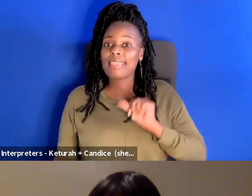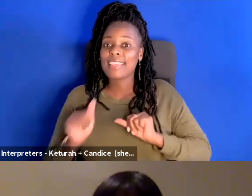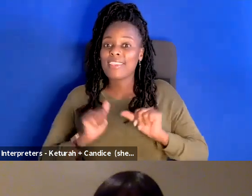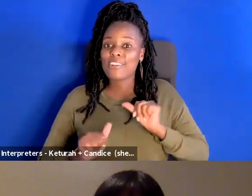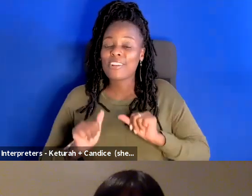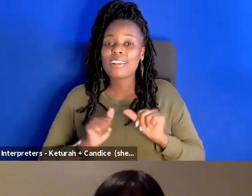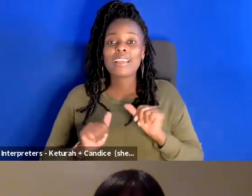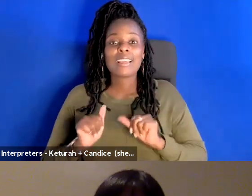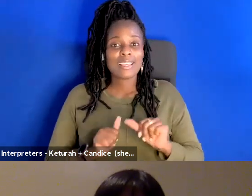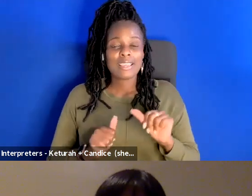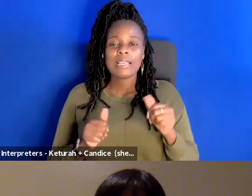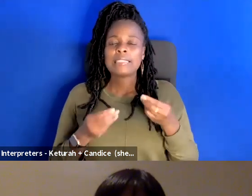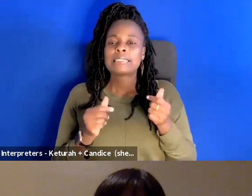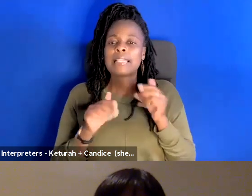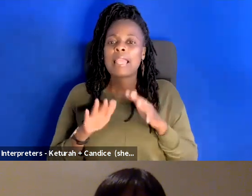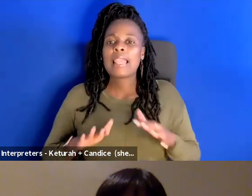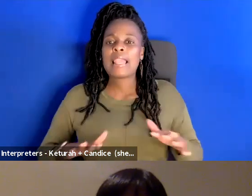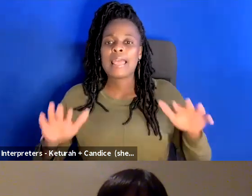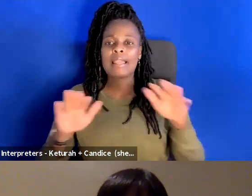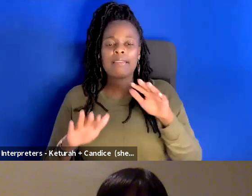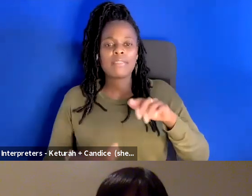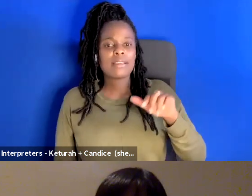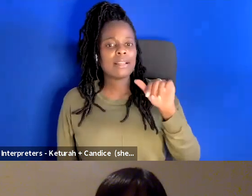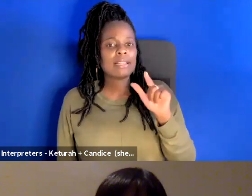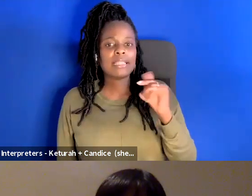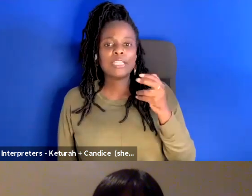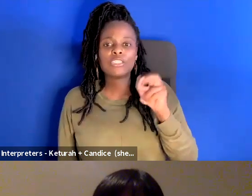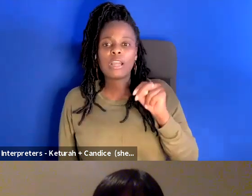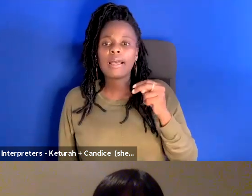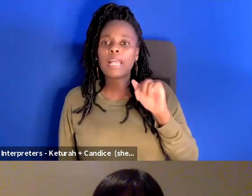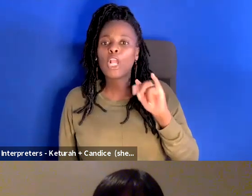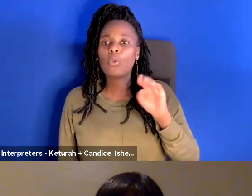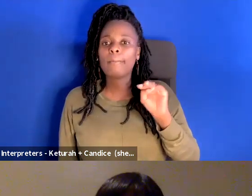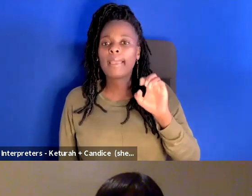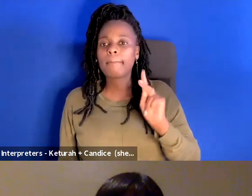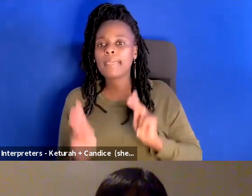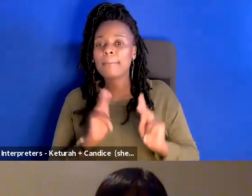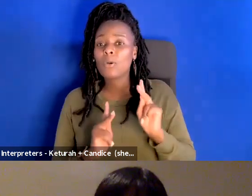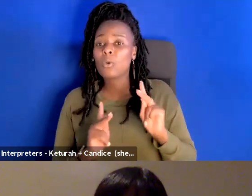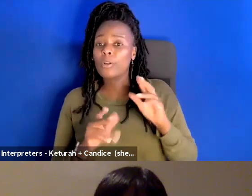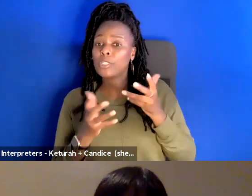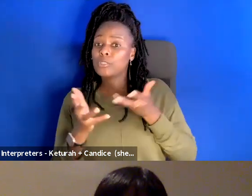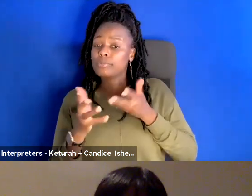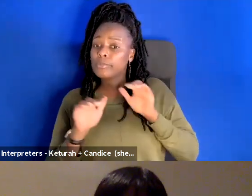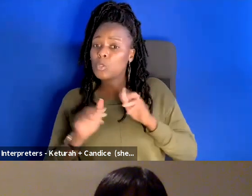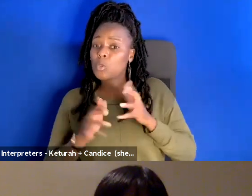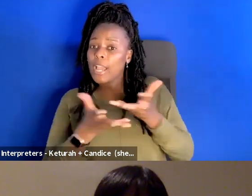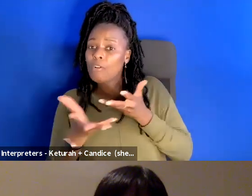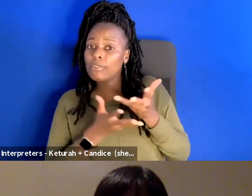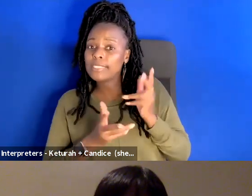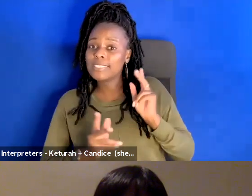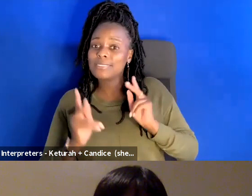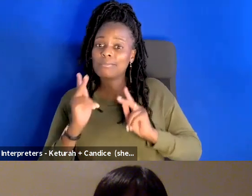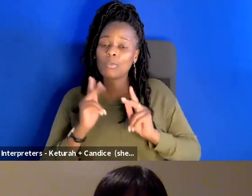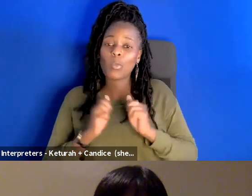Chin, the traditional unceded land of the Lishan Ohlone people. We are currently doing some outreach work with Segura Tay, which does